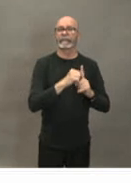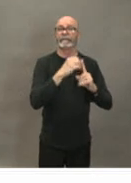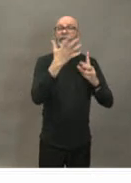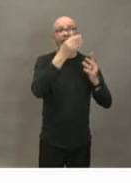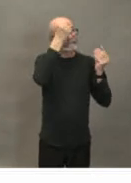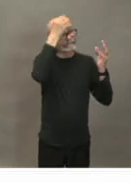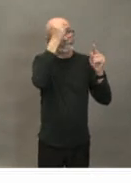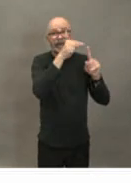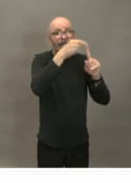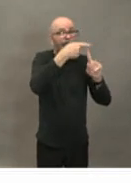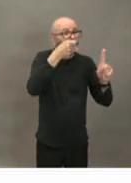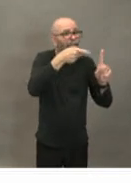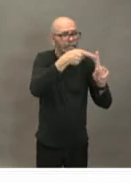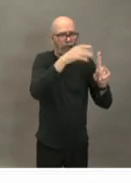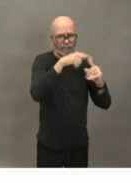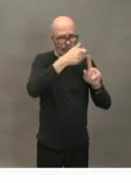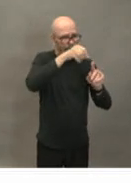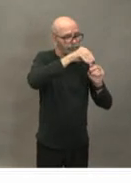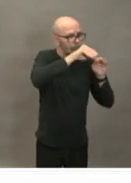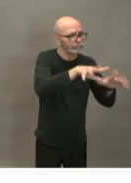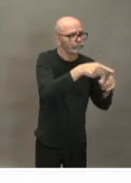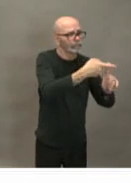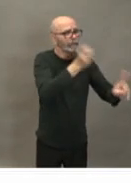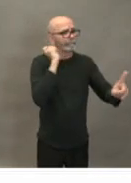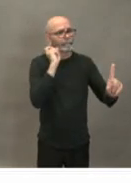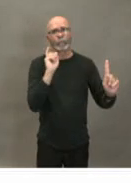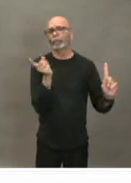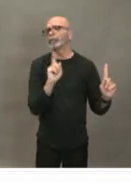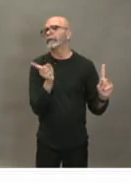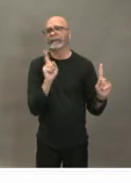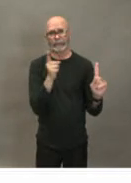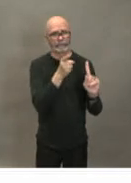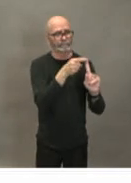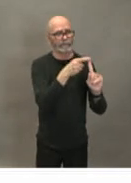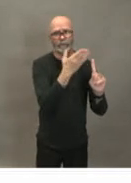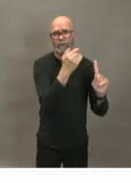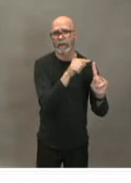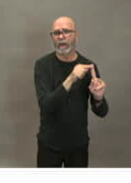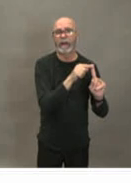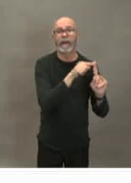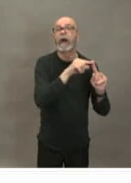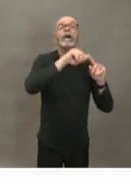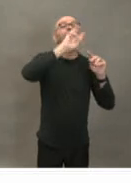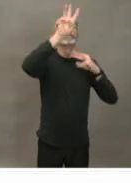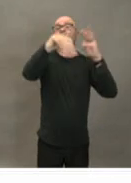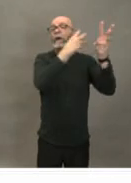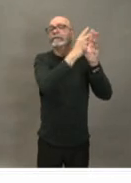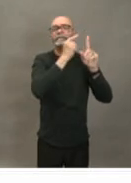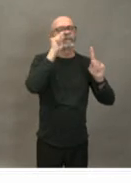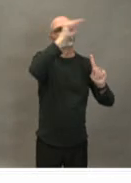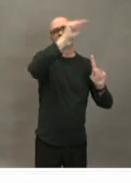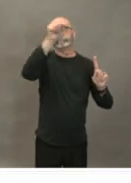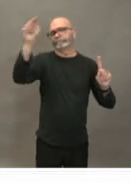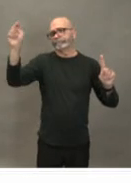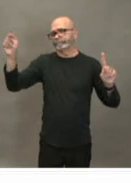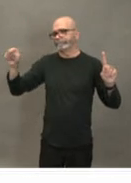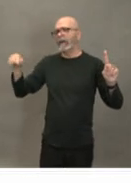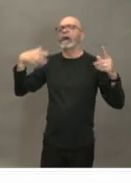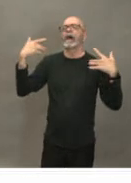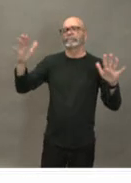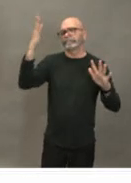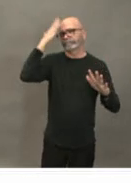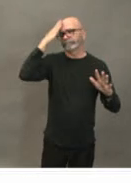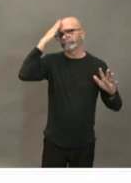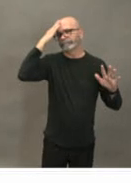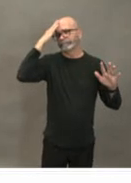So as we see more and more cases coming from other parts of the world it becomes more likely that we're going to see spread and I think so we're we're focused on that in